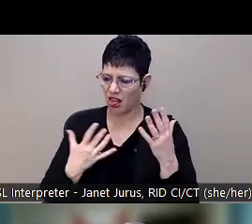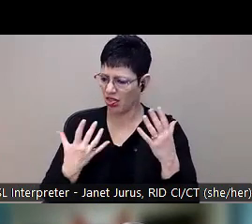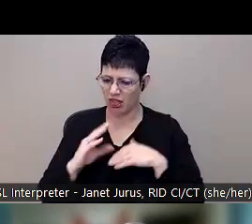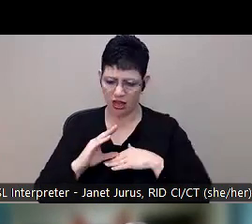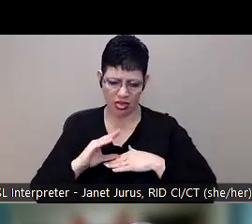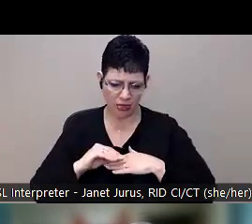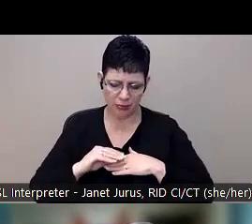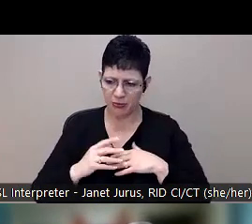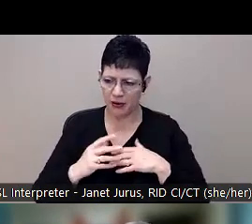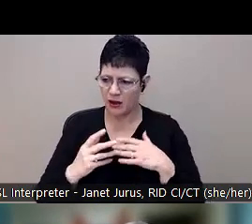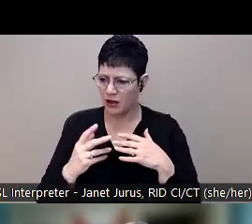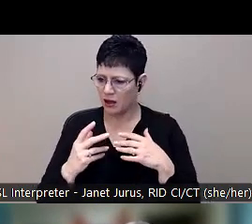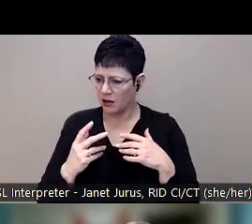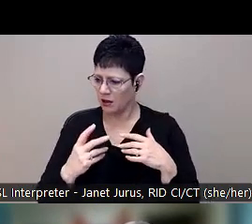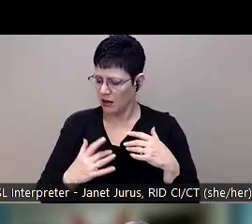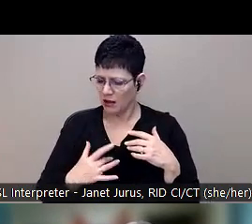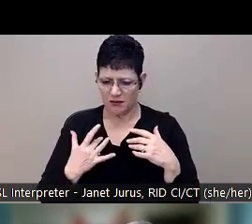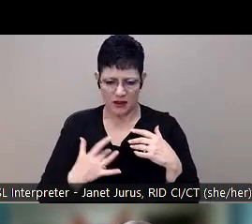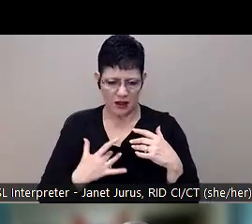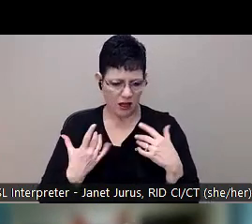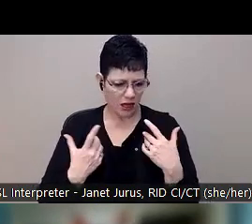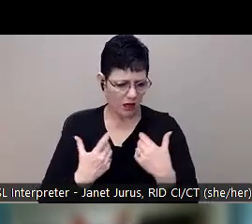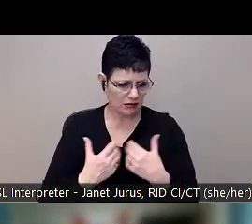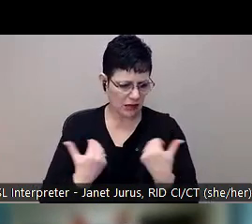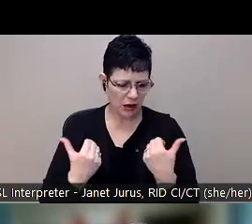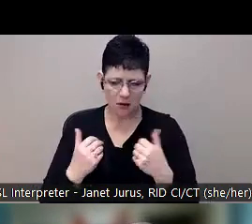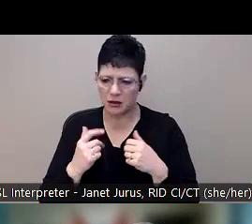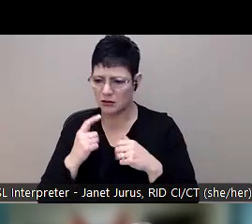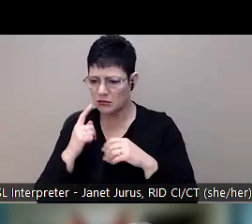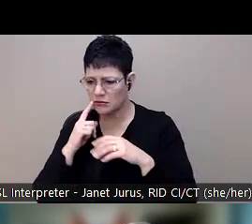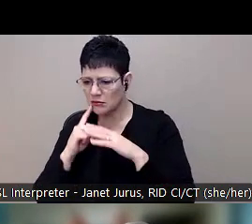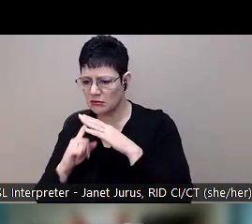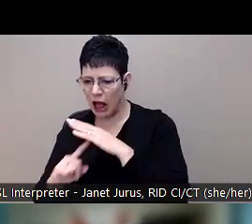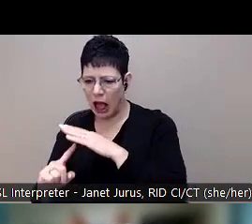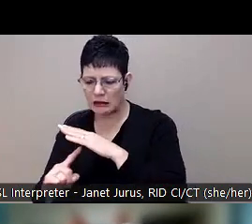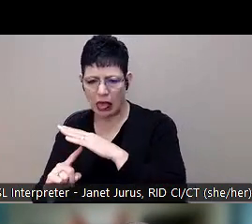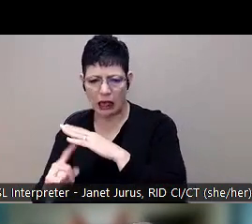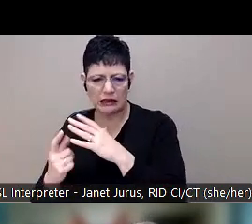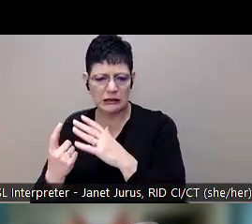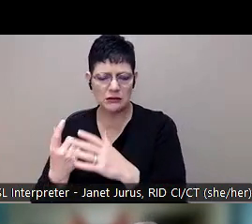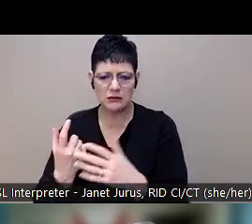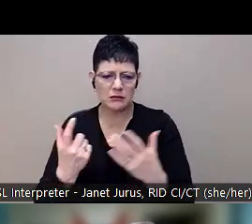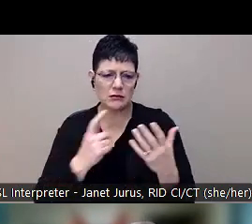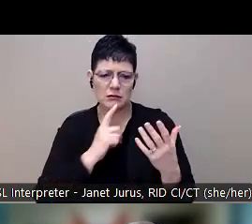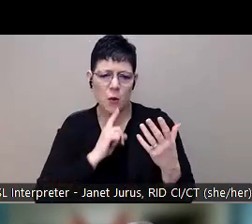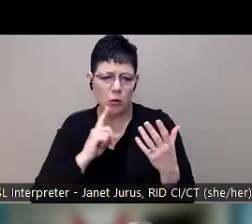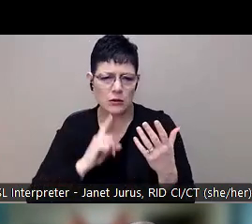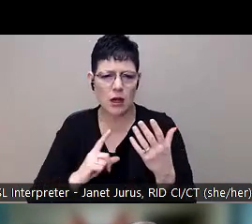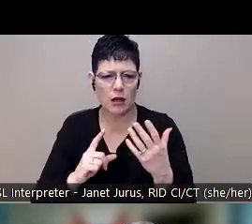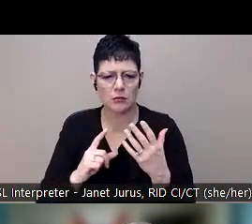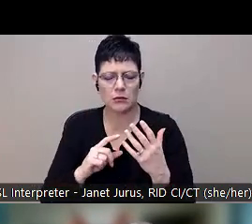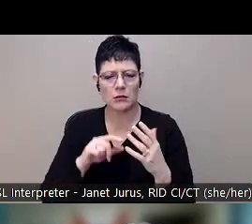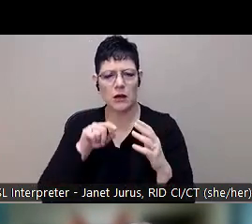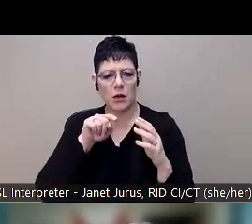isolated who were able to come to group and feel like they belonged for the first time. Um, we're able to use, uh, groups like this to be,